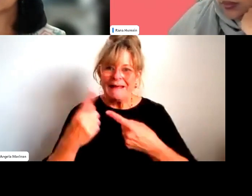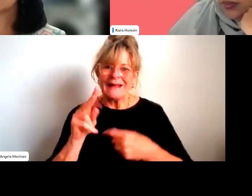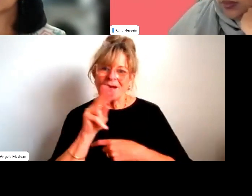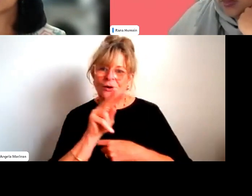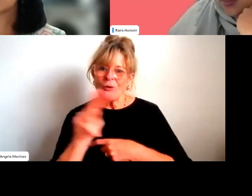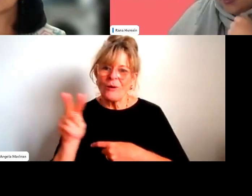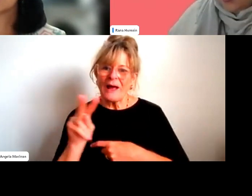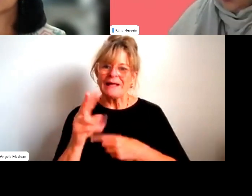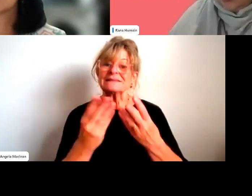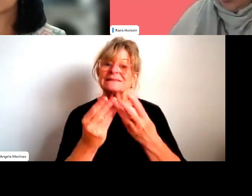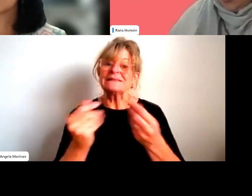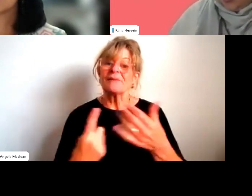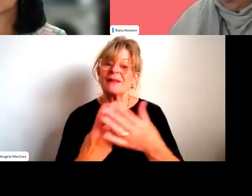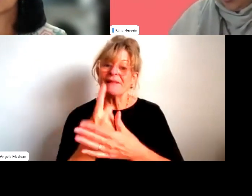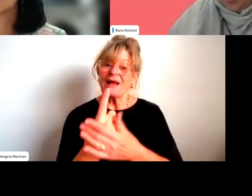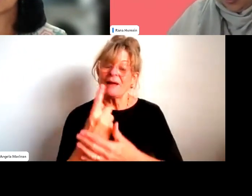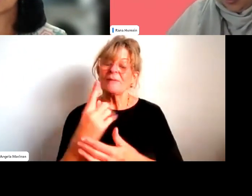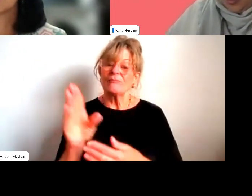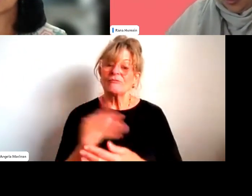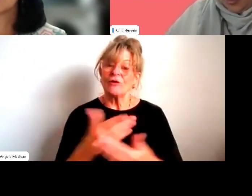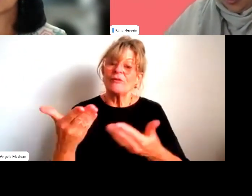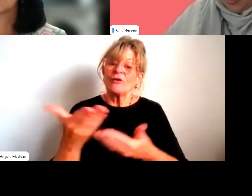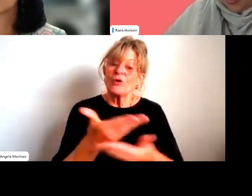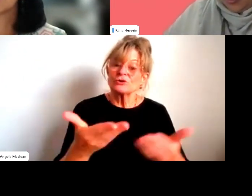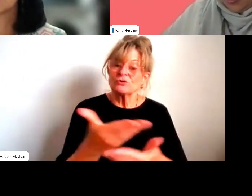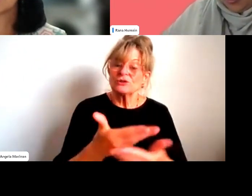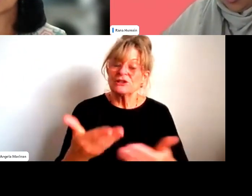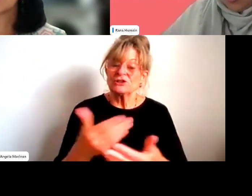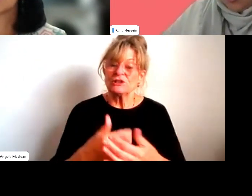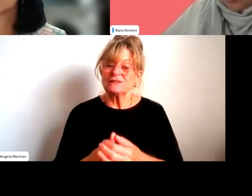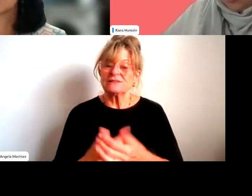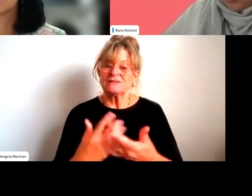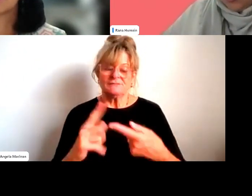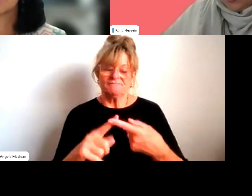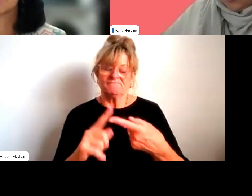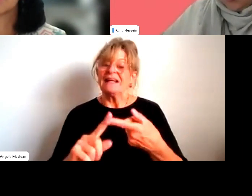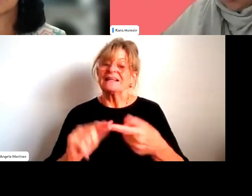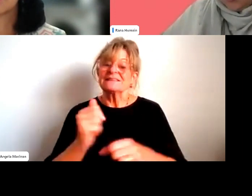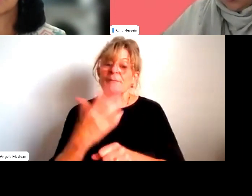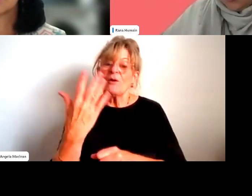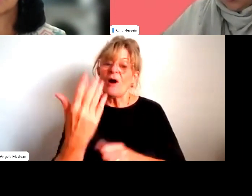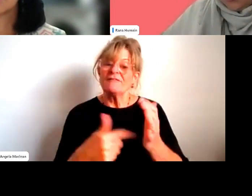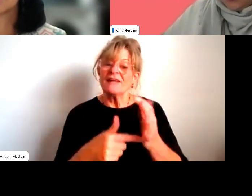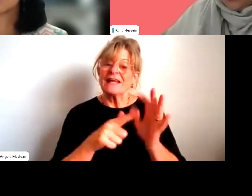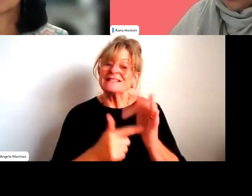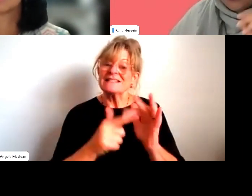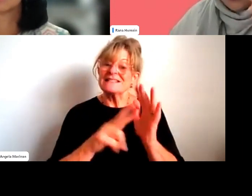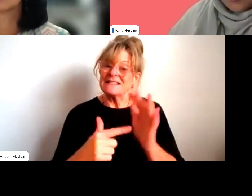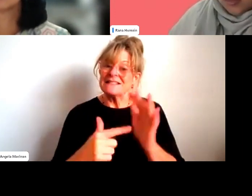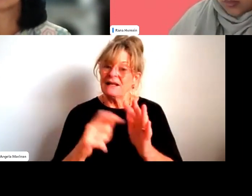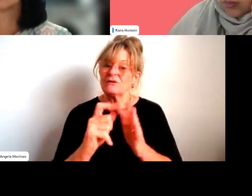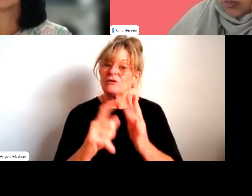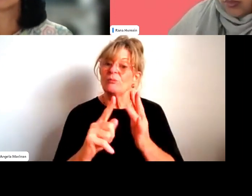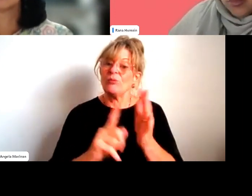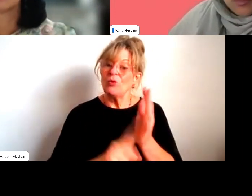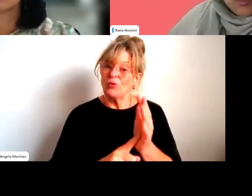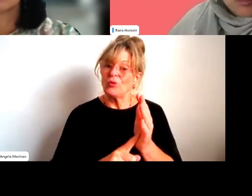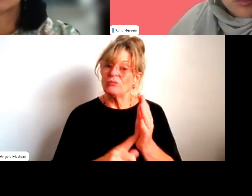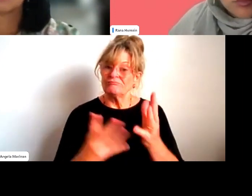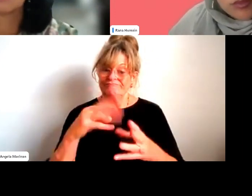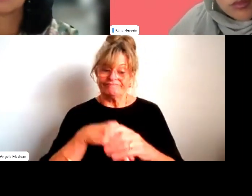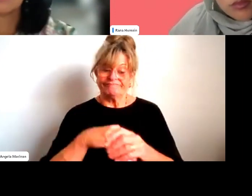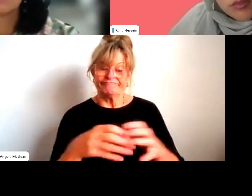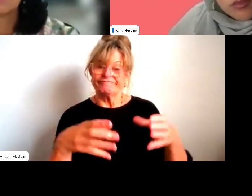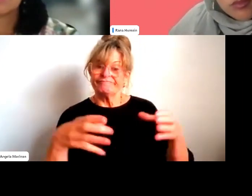came up through the consultations was things like having a talent pool of, of high performance coaches or coaches, even at your